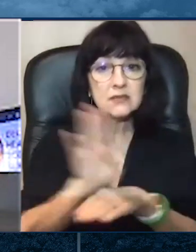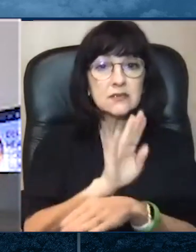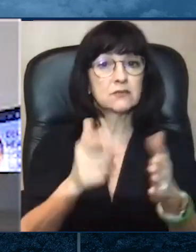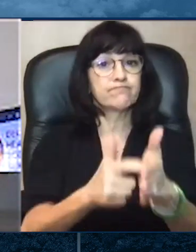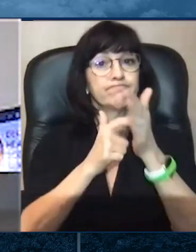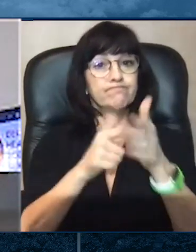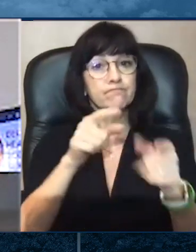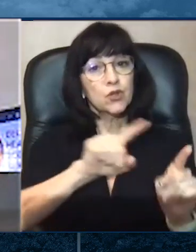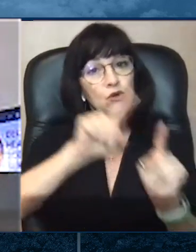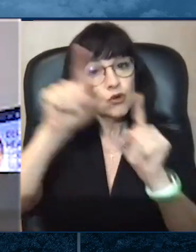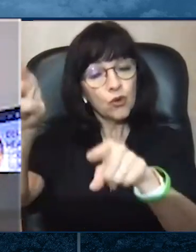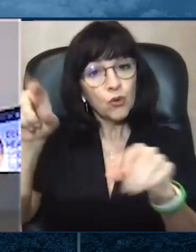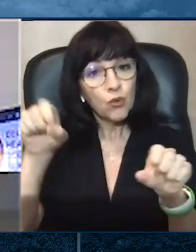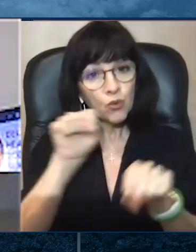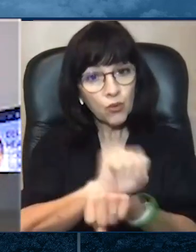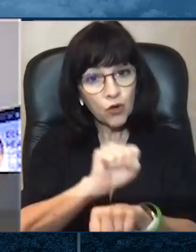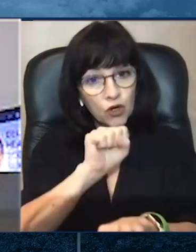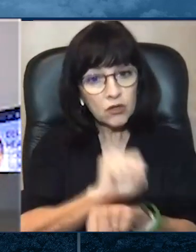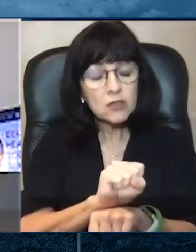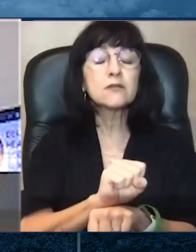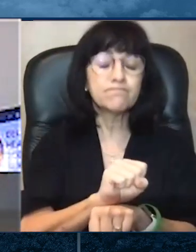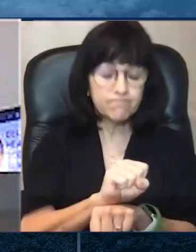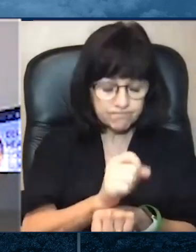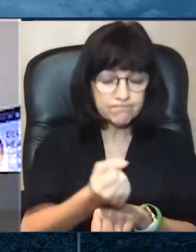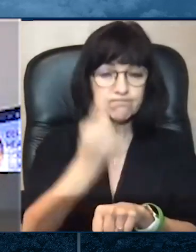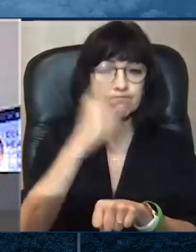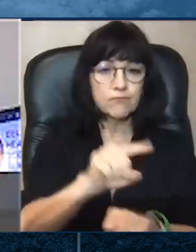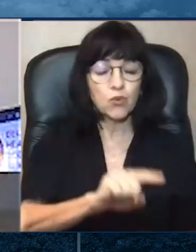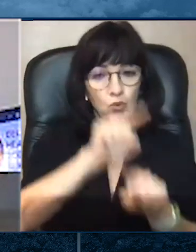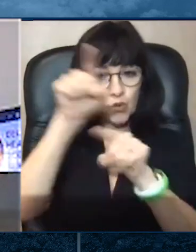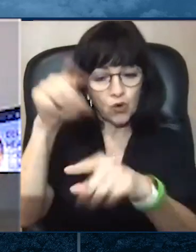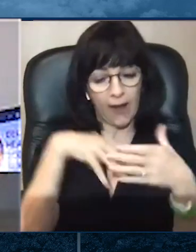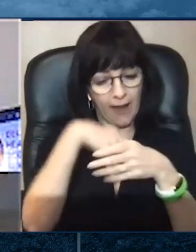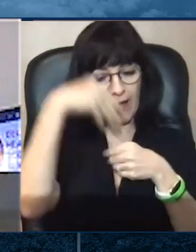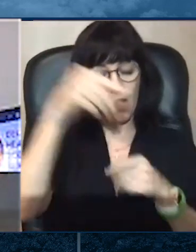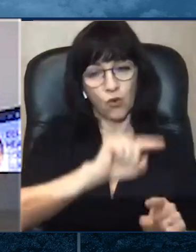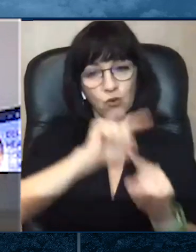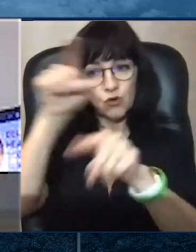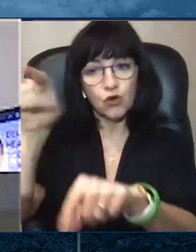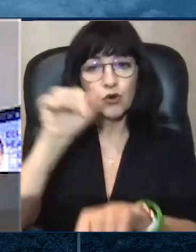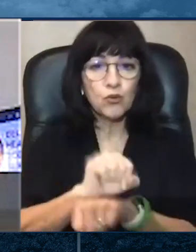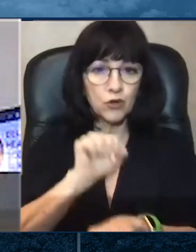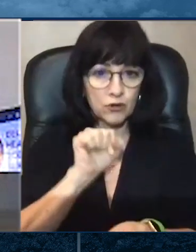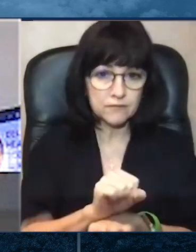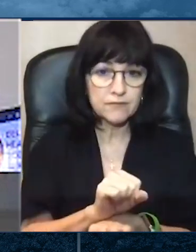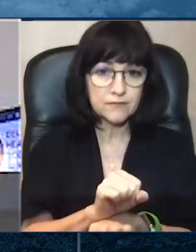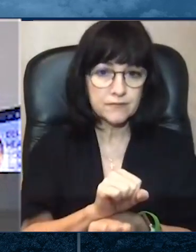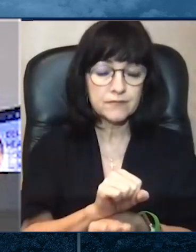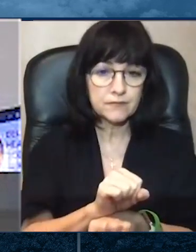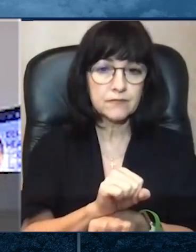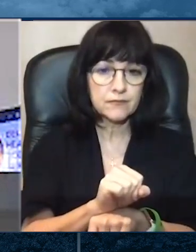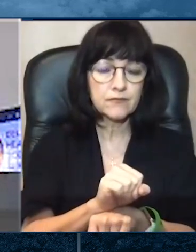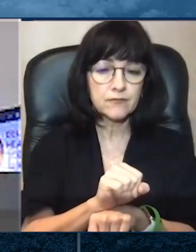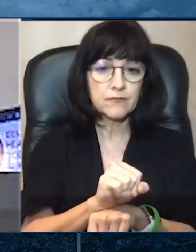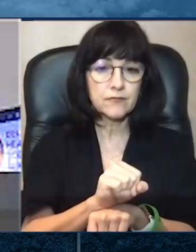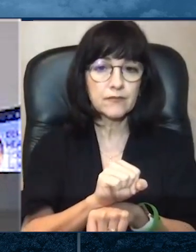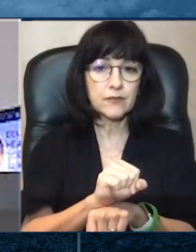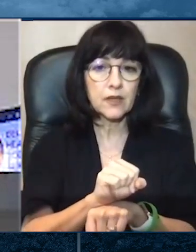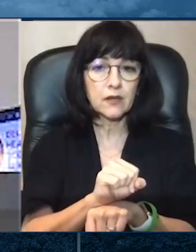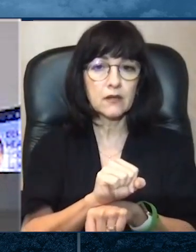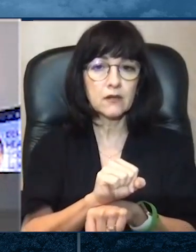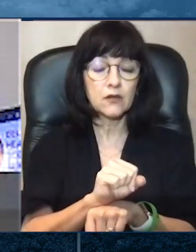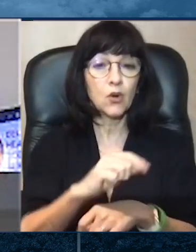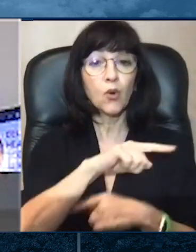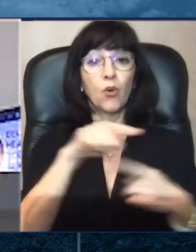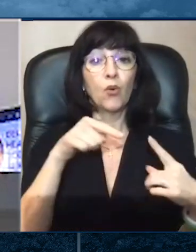es posible una cara de tela cuando salgan de casa. Ahora, algunas palabras sobre